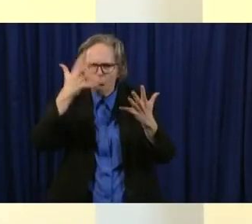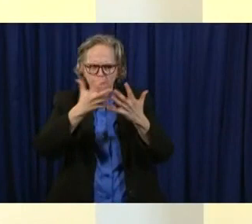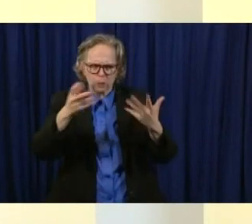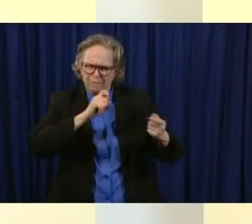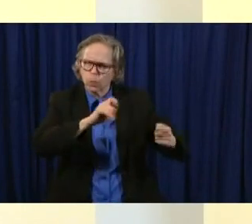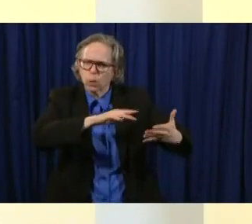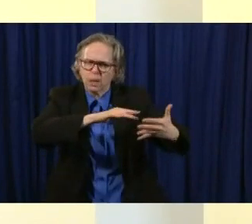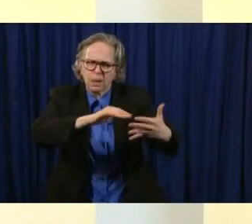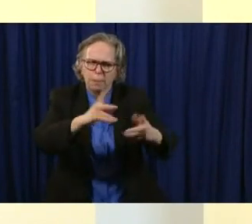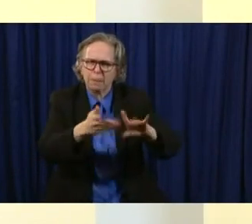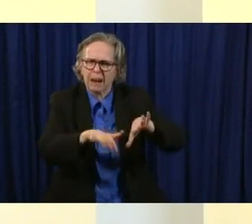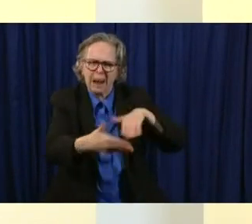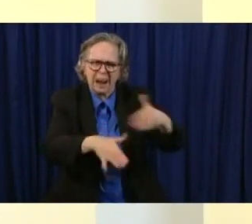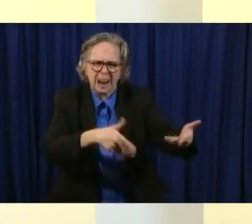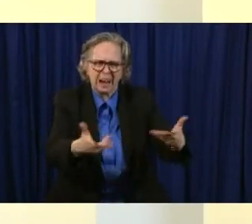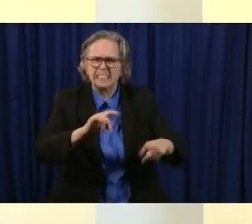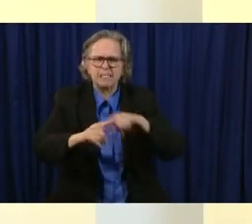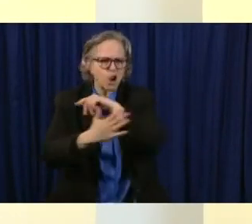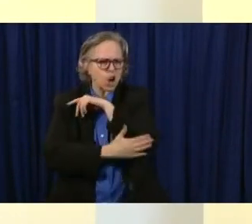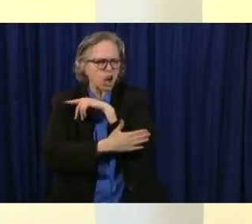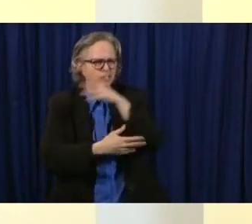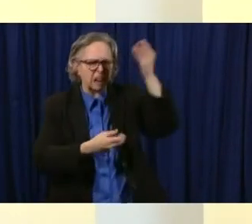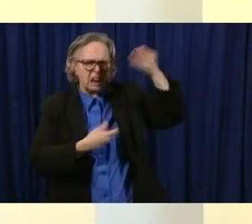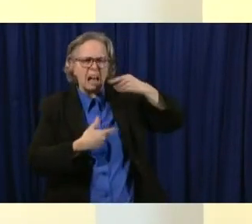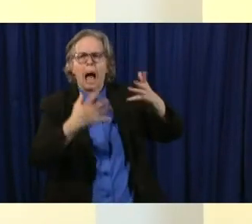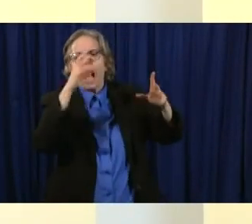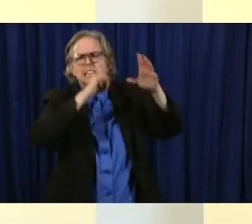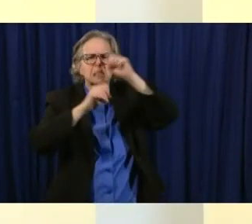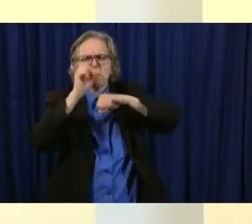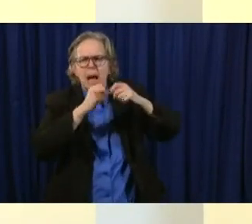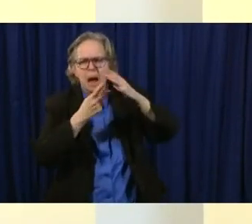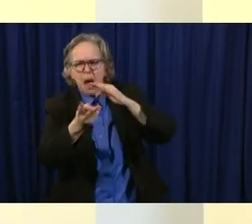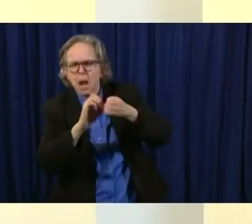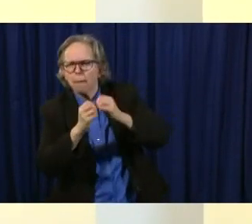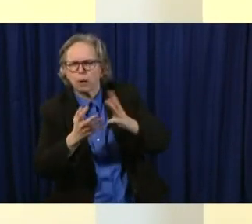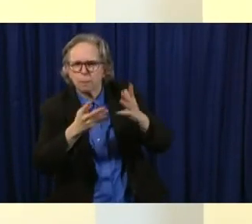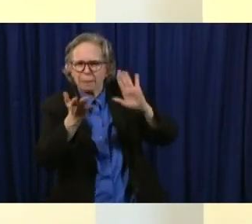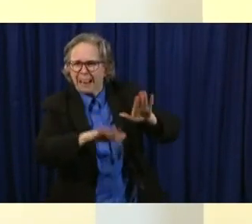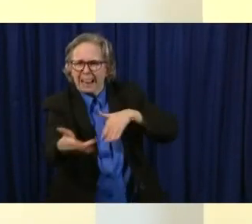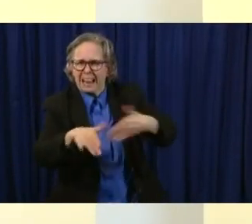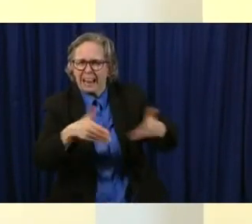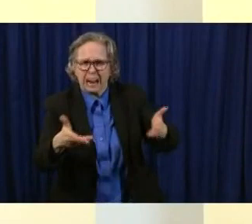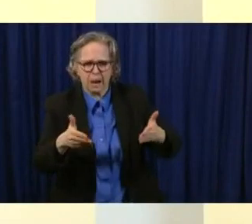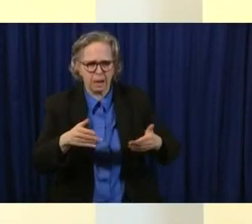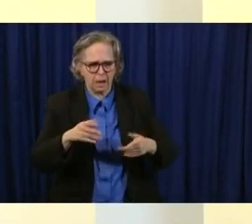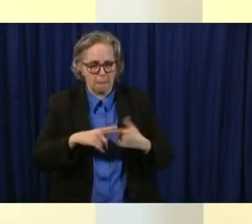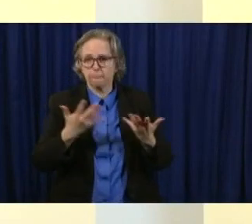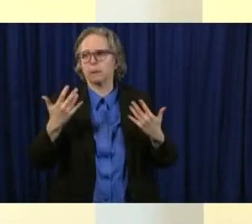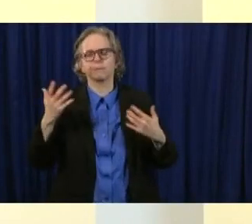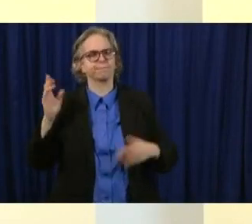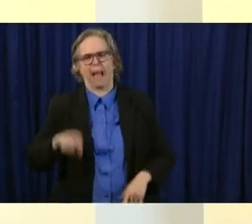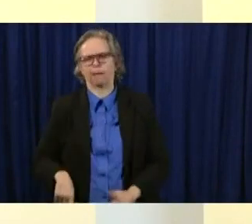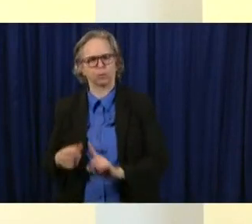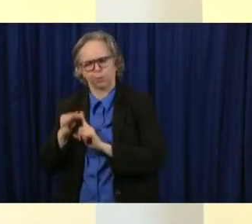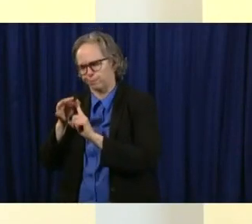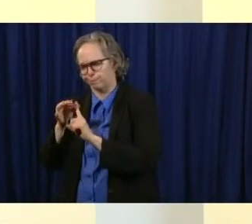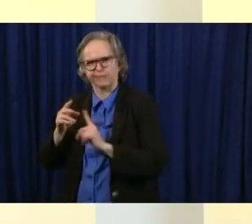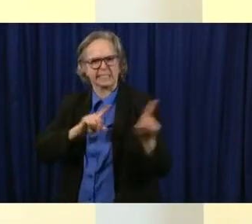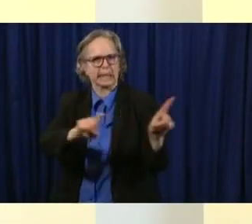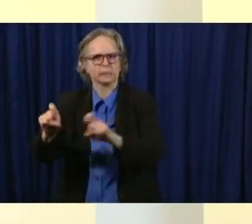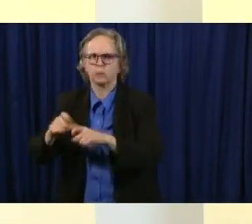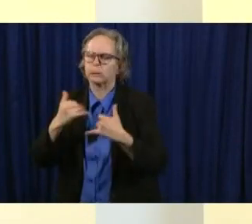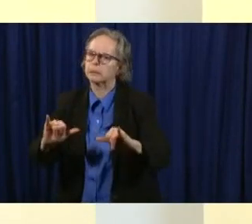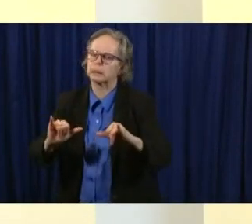problems you face with this virus is that we don't have widespread testing. We don't yet know the prevalence in